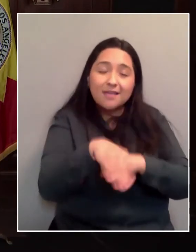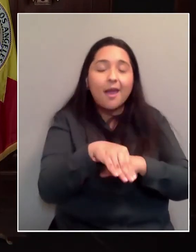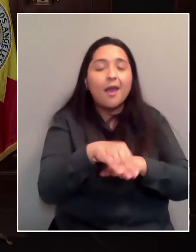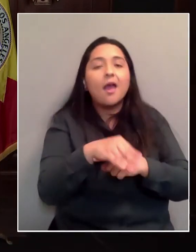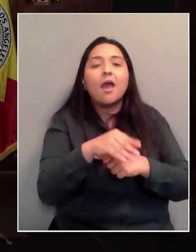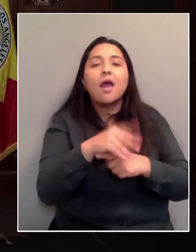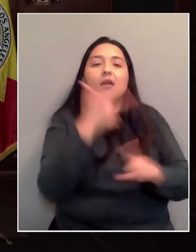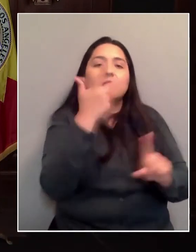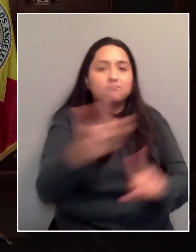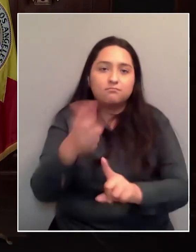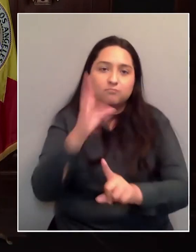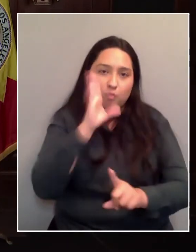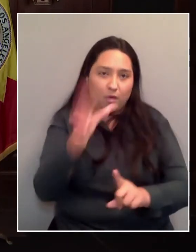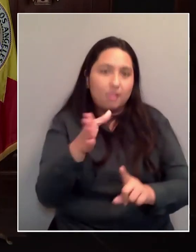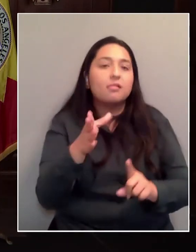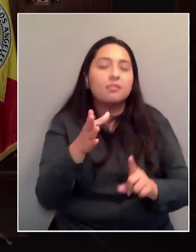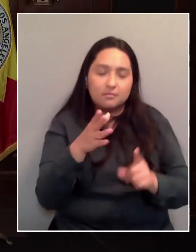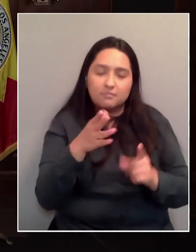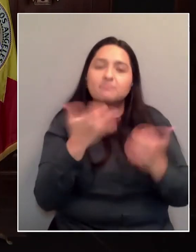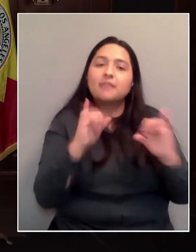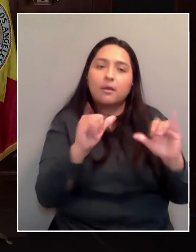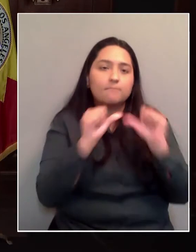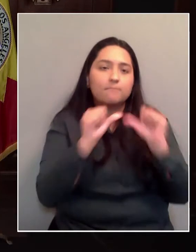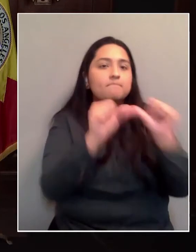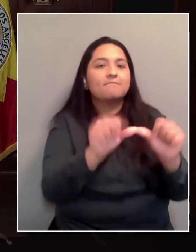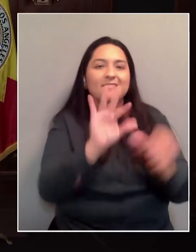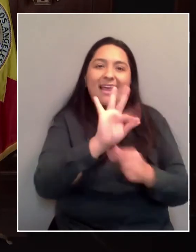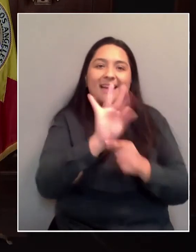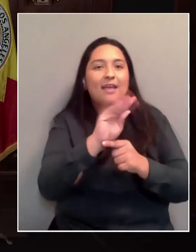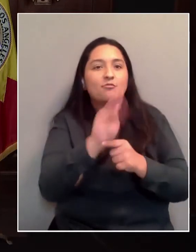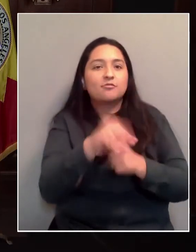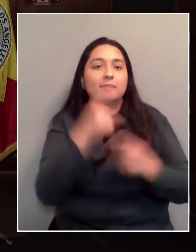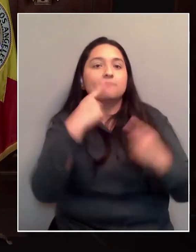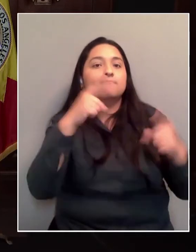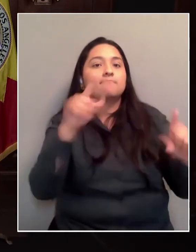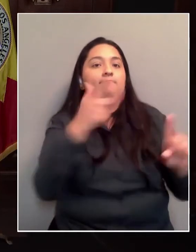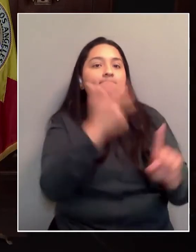98% success rate. Next question, please.